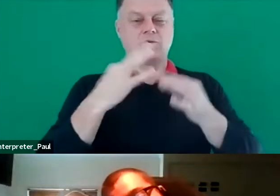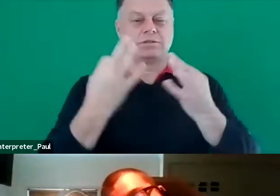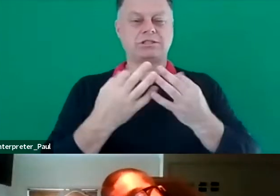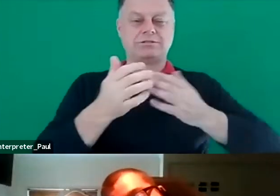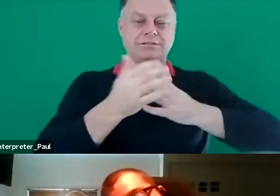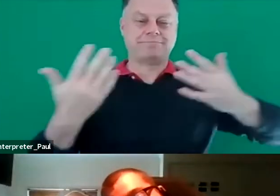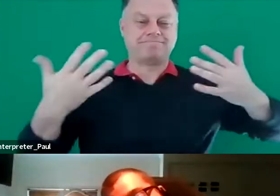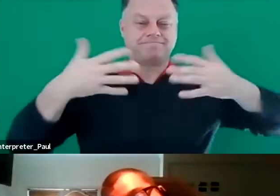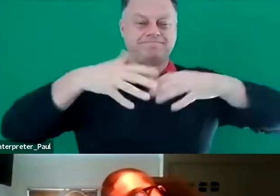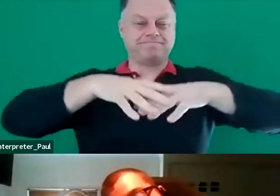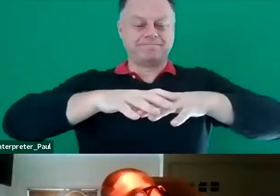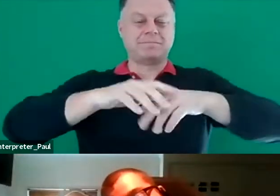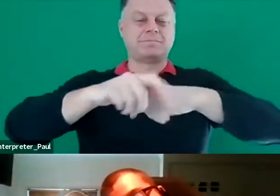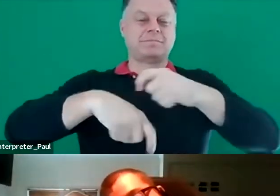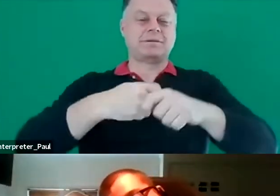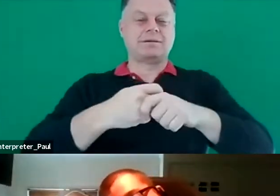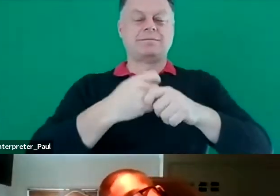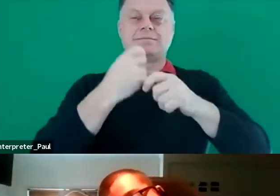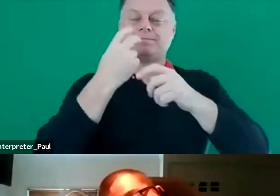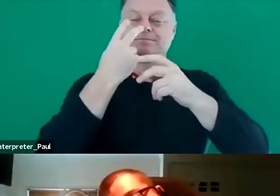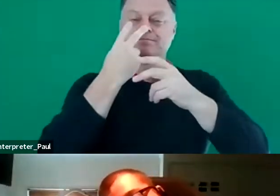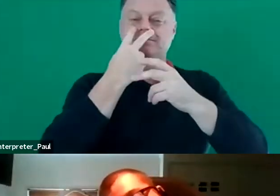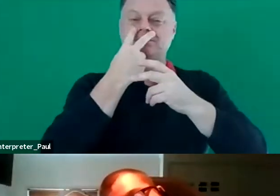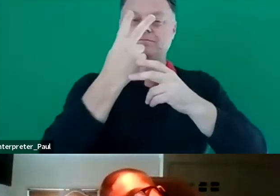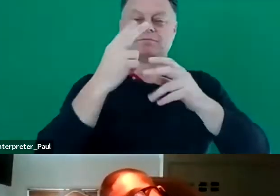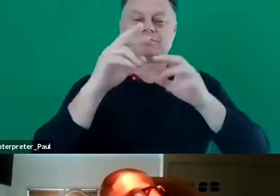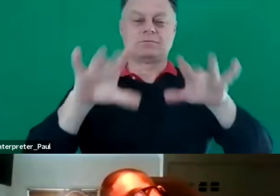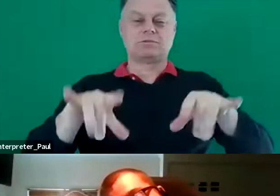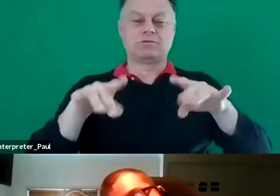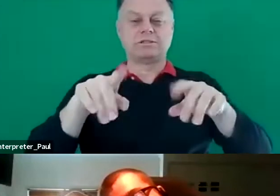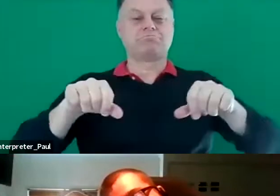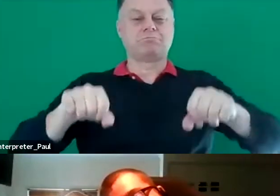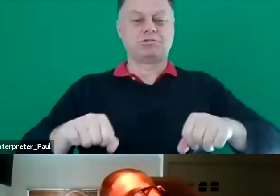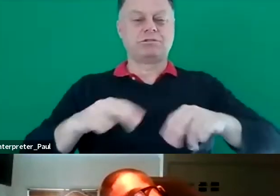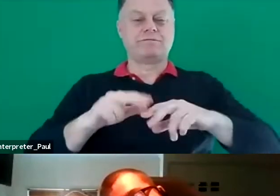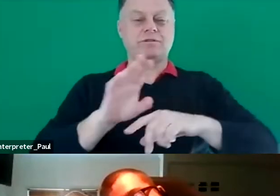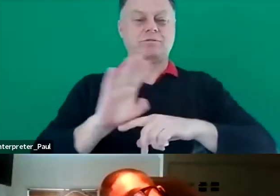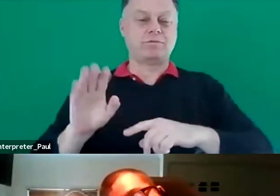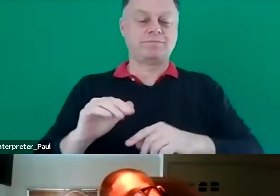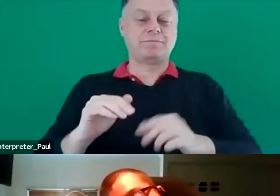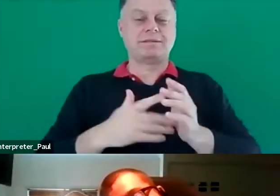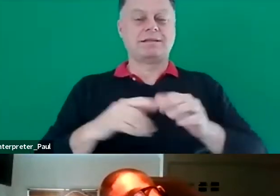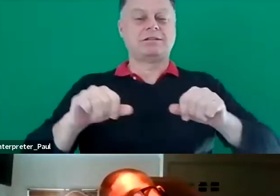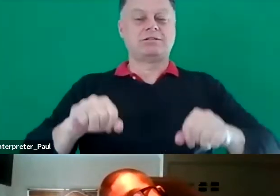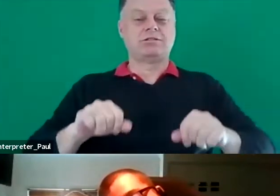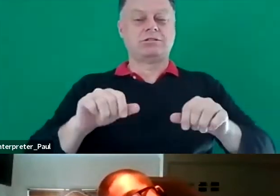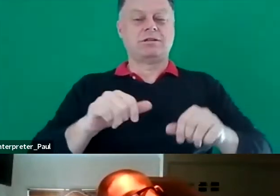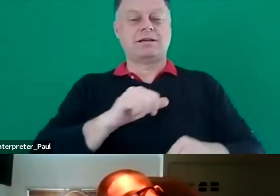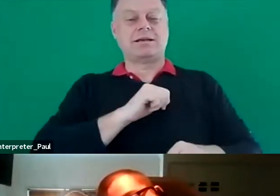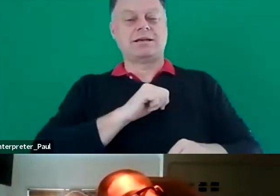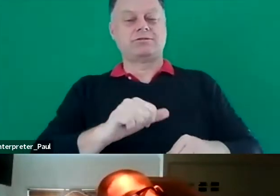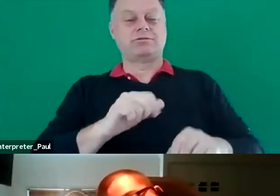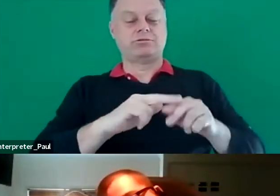to form Vision Australia and chaired the board of that agency. He is currently the chair of the Attitude